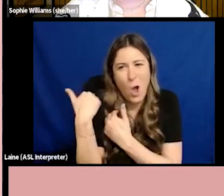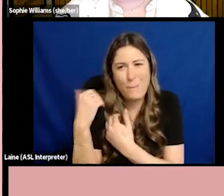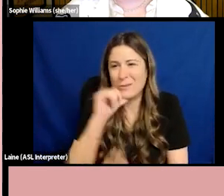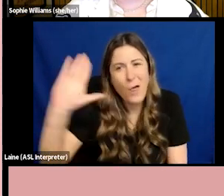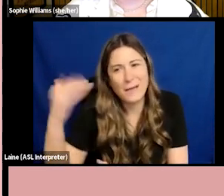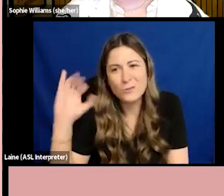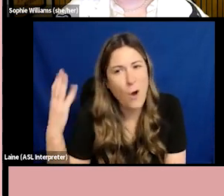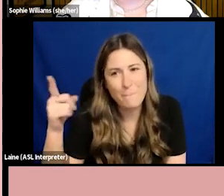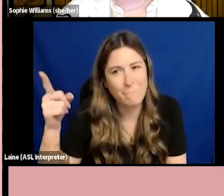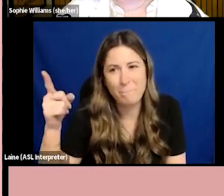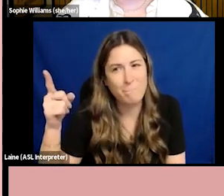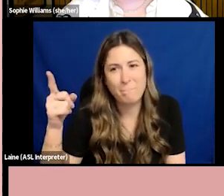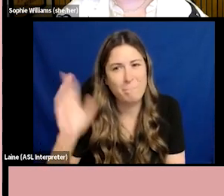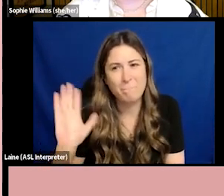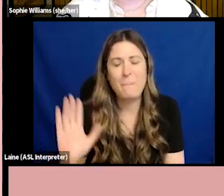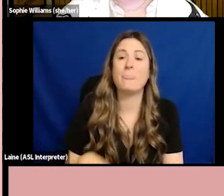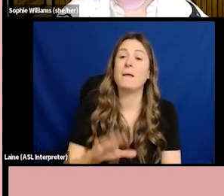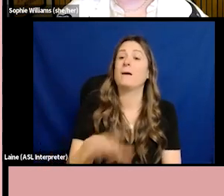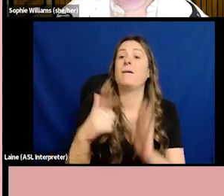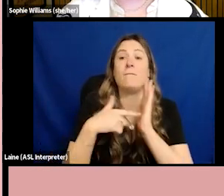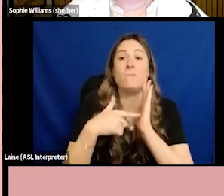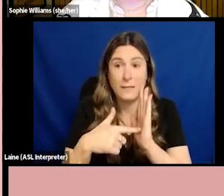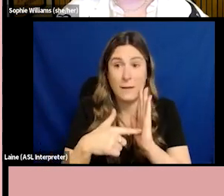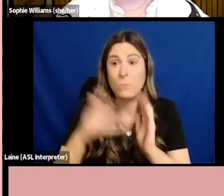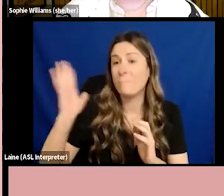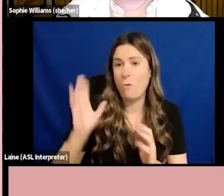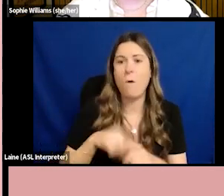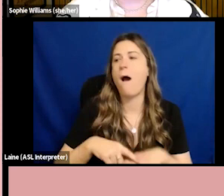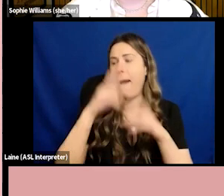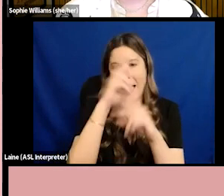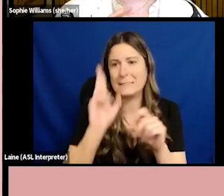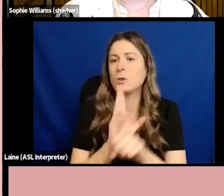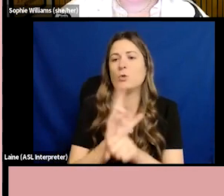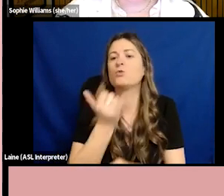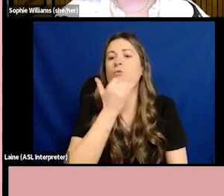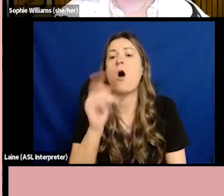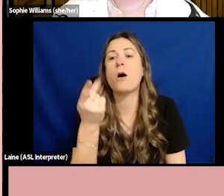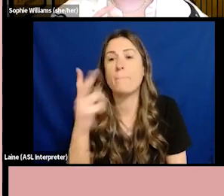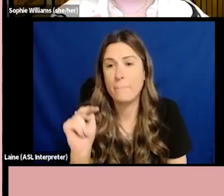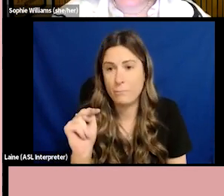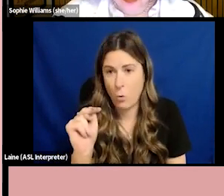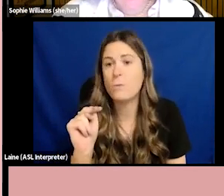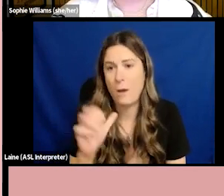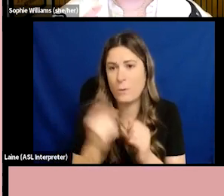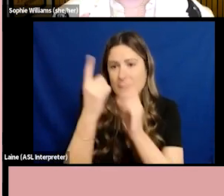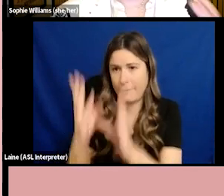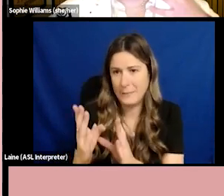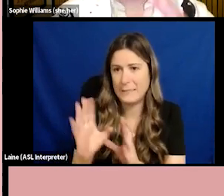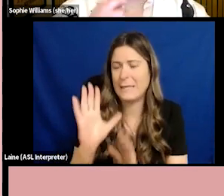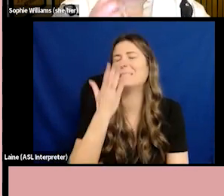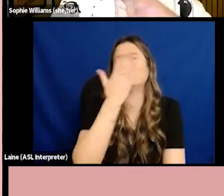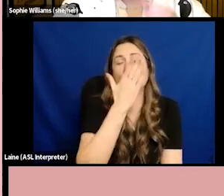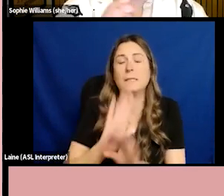really wanted to just say, I'm so sorry, I'm so sorry, I would never do that, you know I care about you, you know I respect you, and like